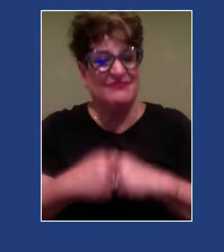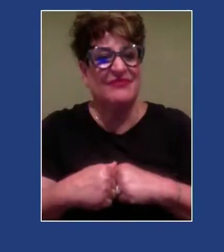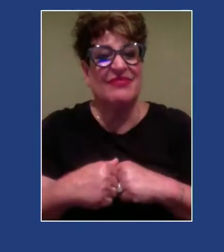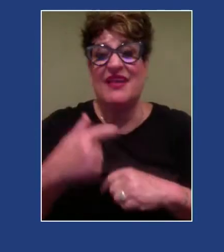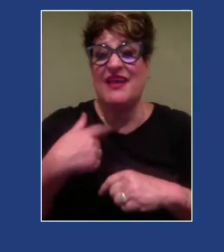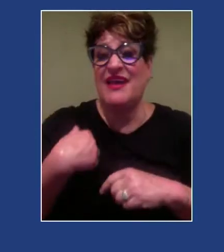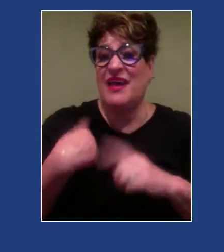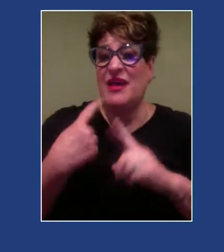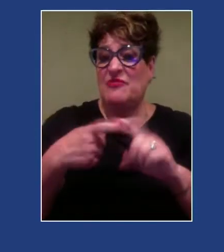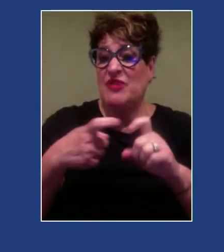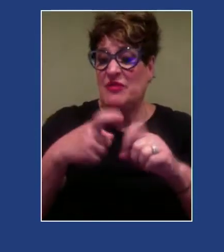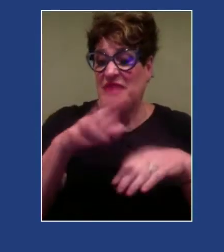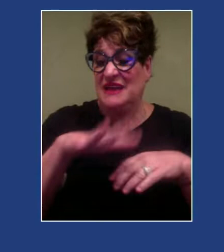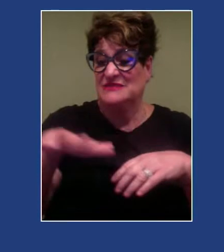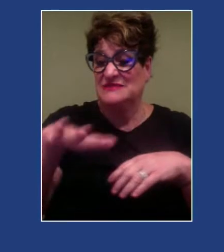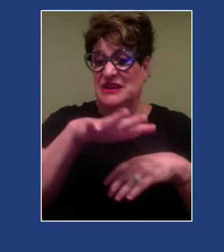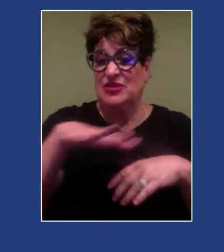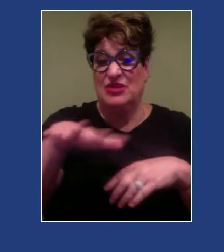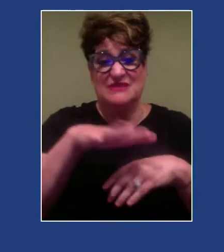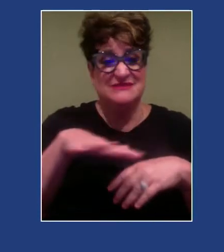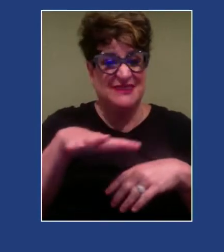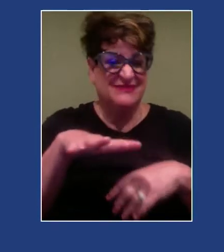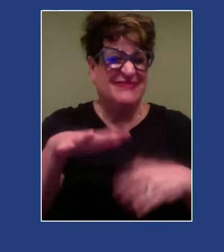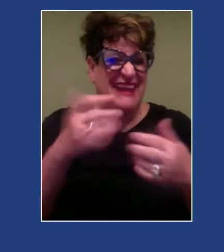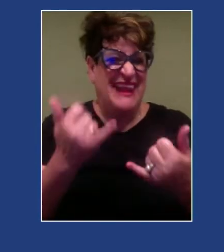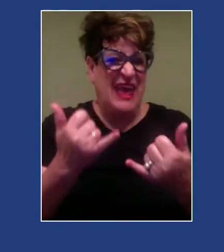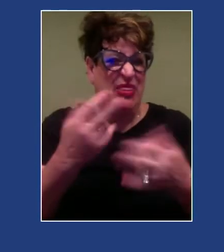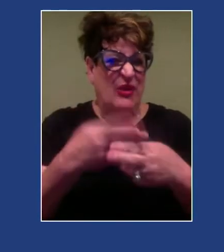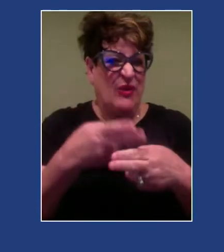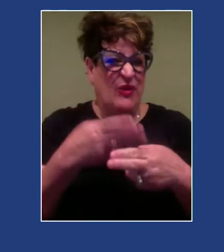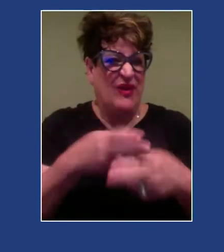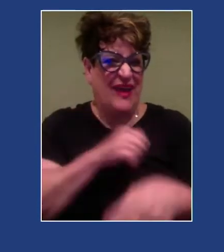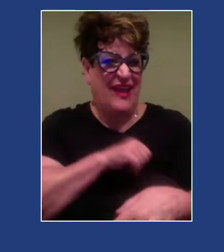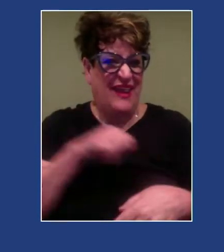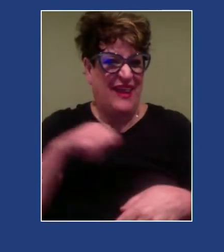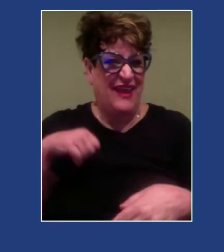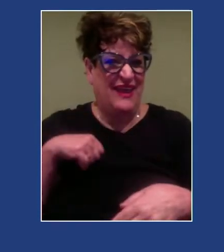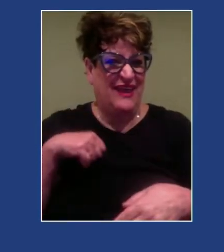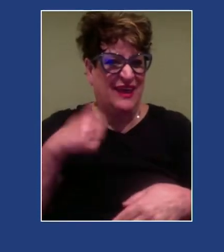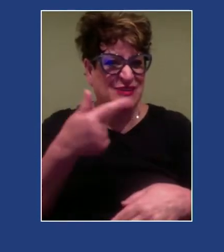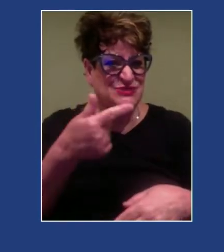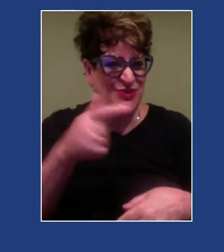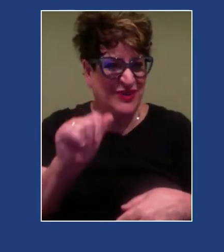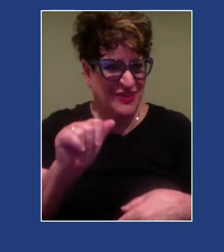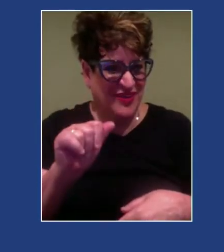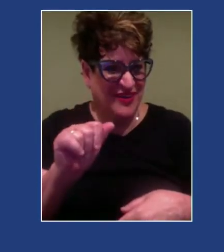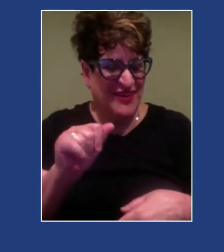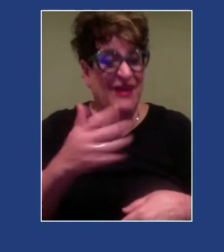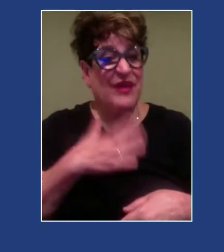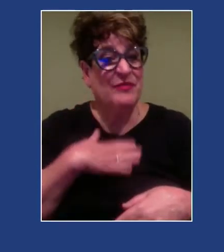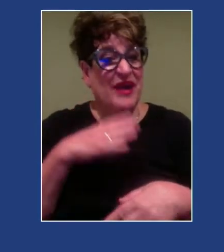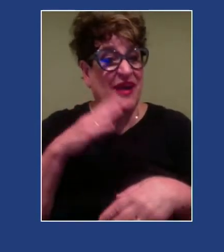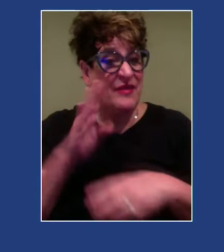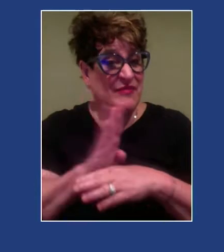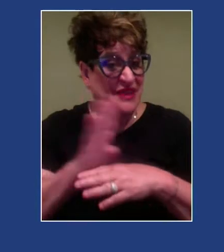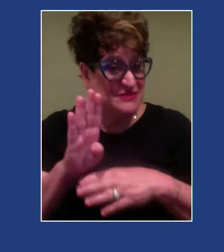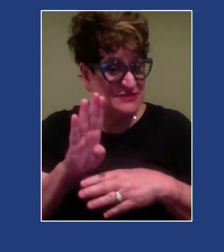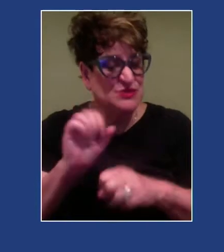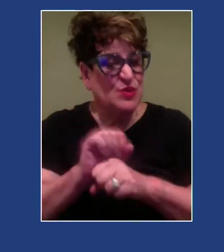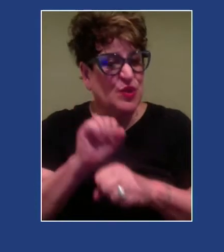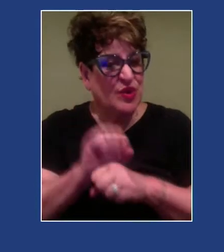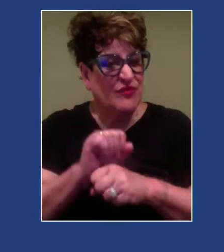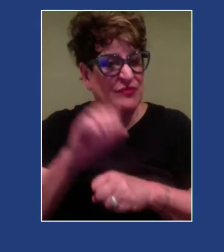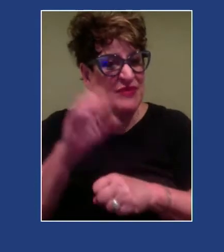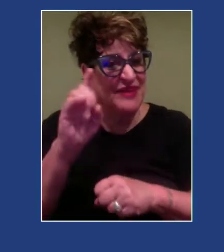Territory in what is now known as Atlanta, Georgia. And my practice operates from a DBT